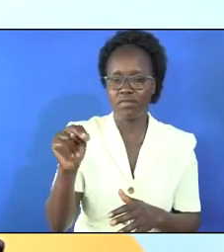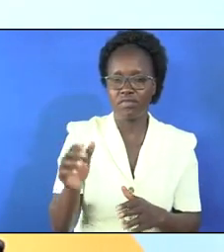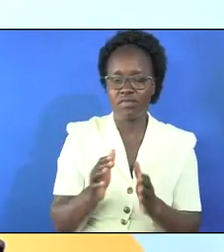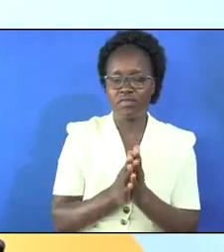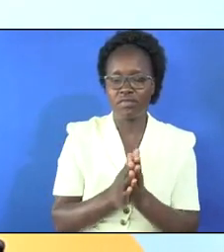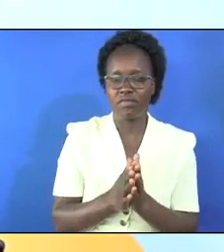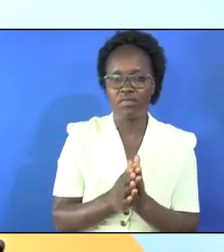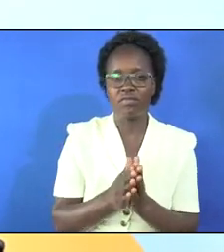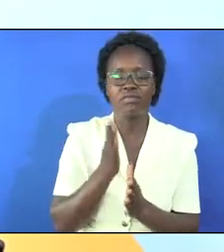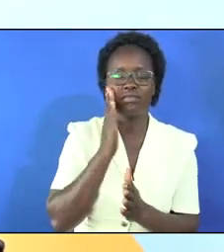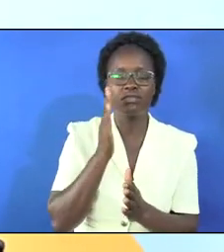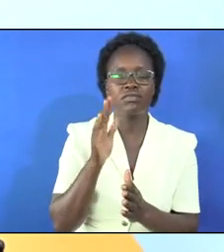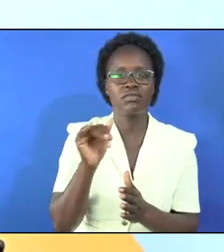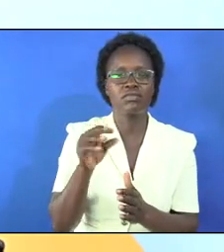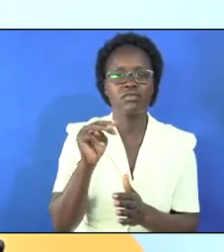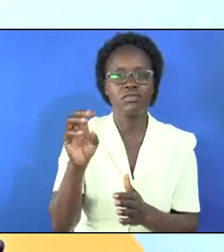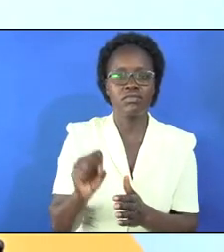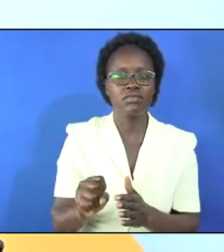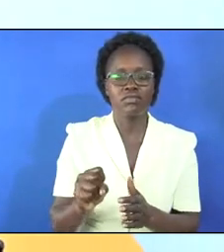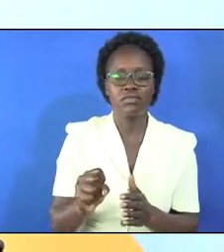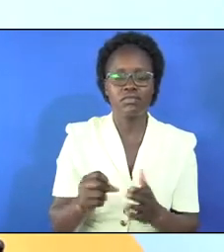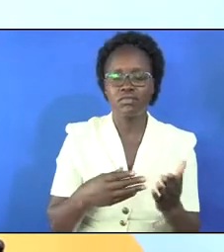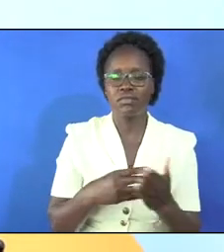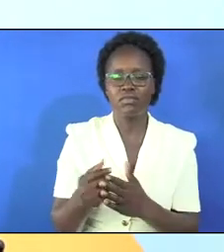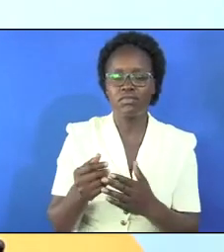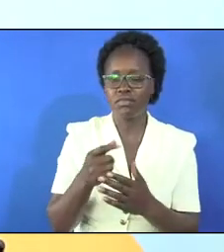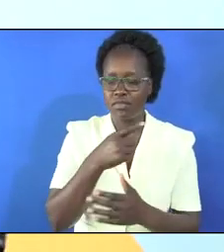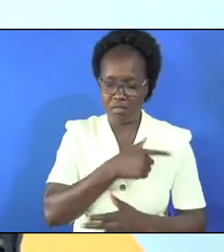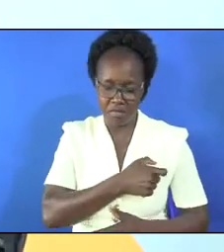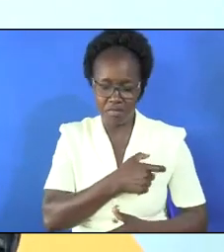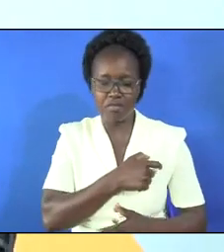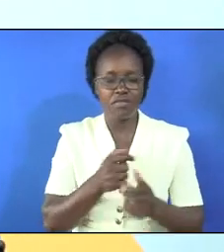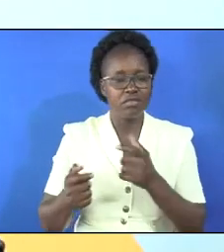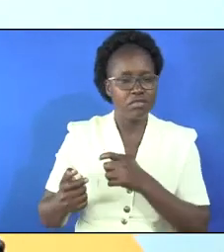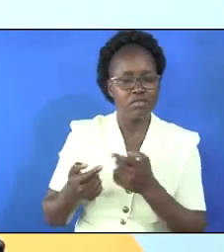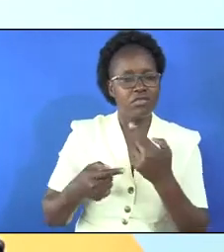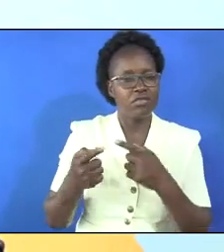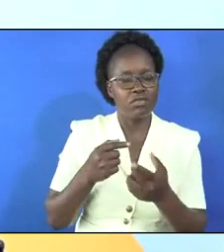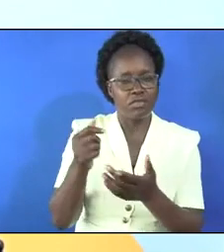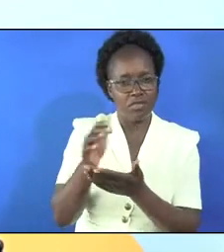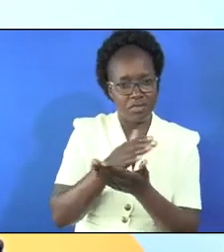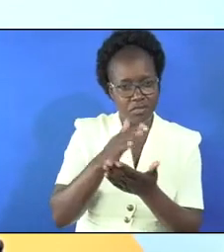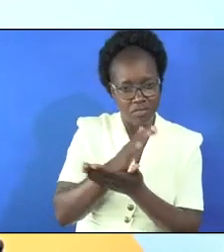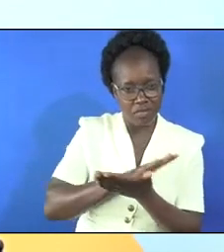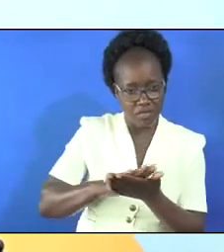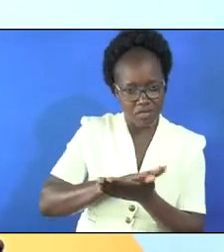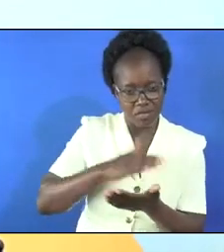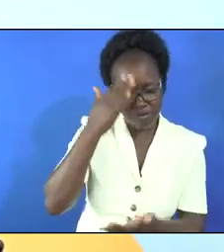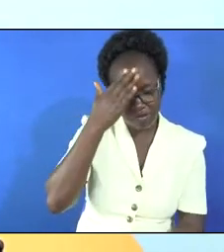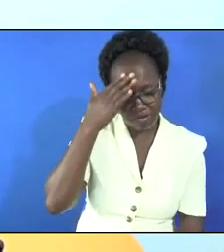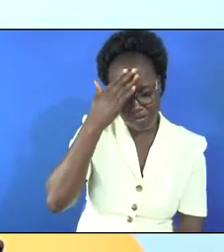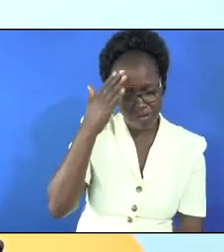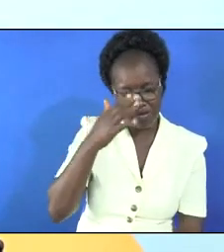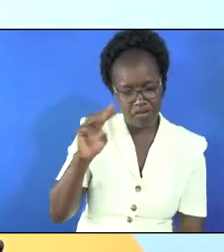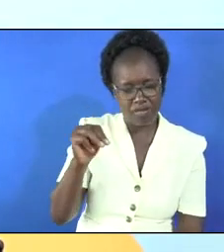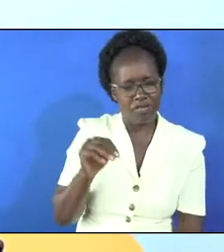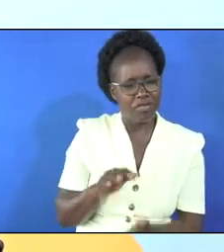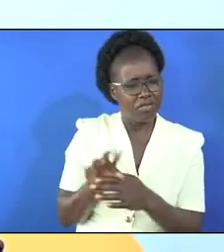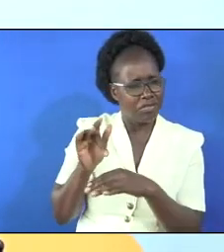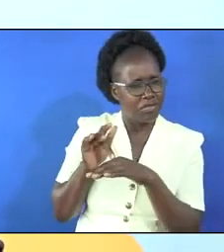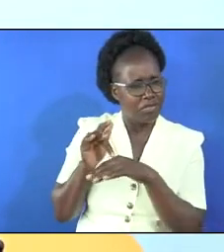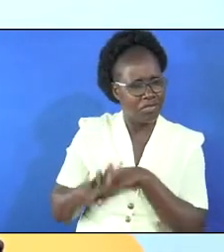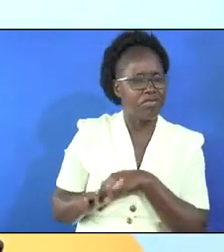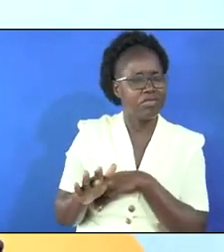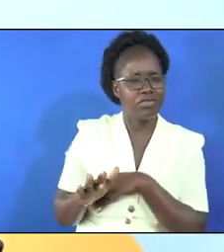and salome both spices that they might come and anoint him verse 2 and very early